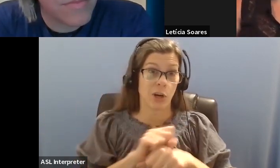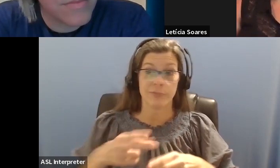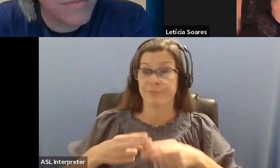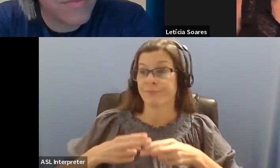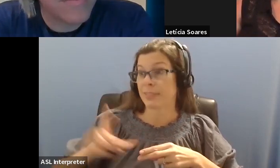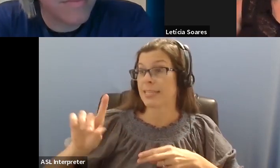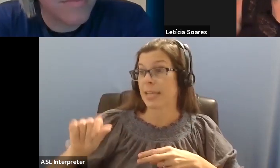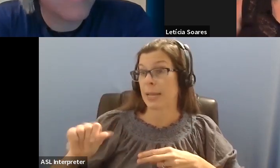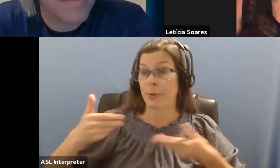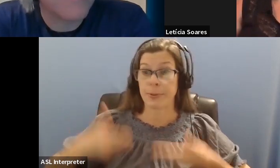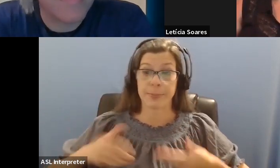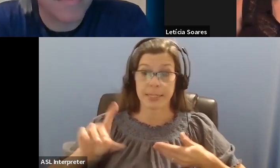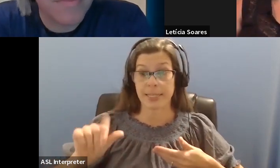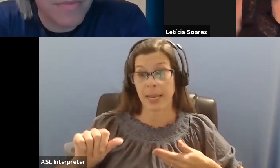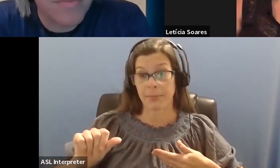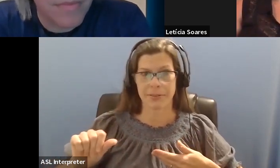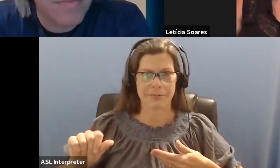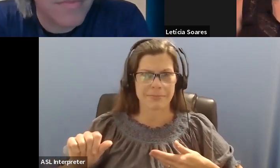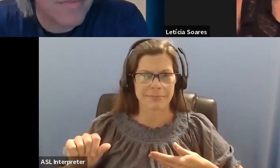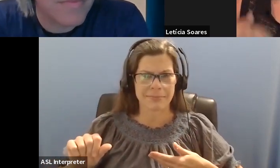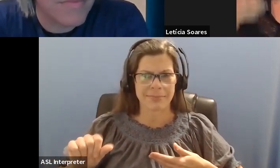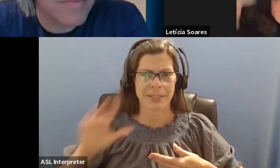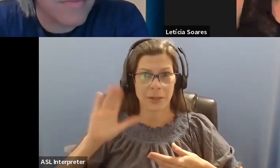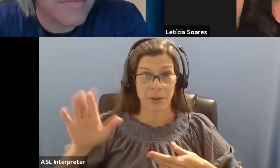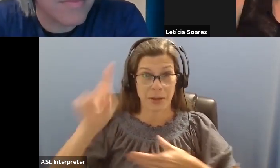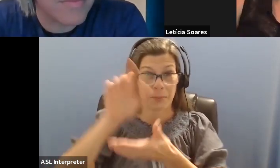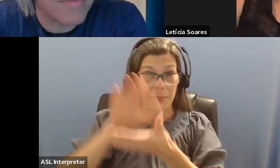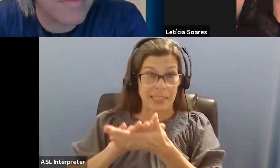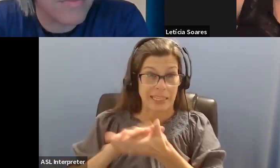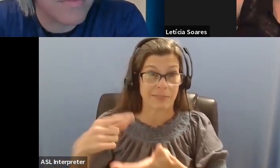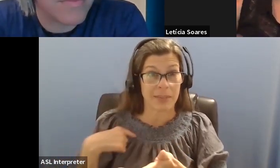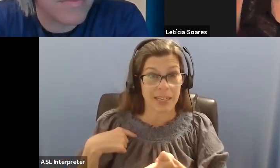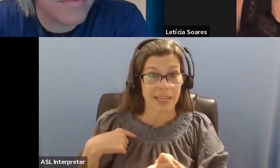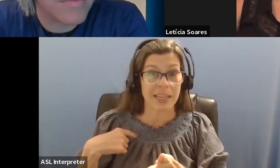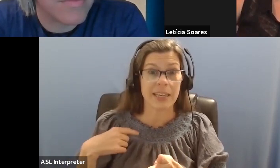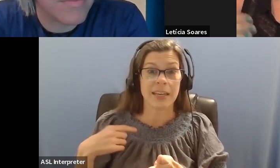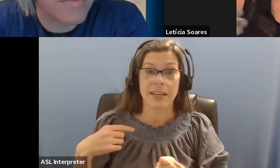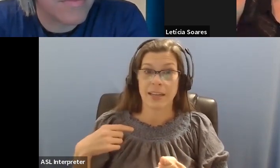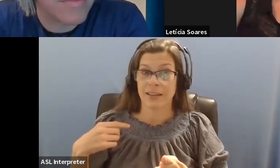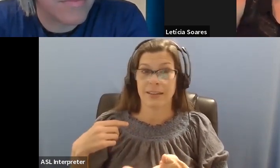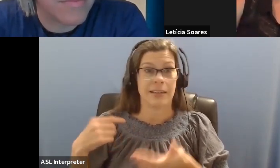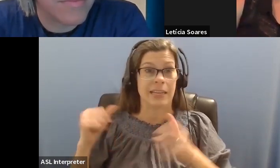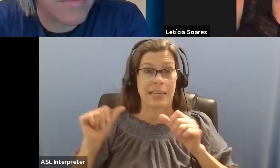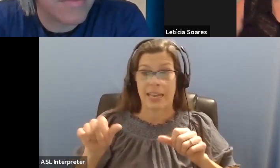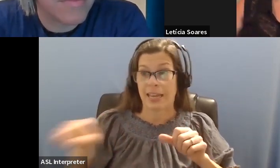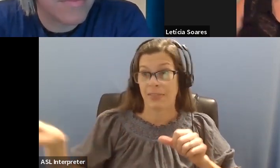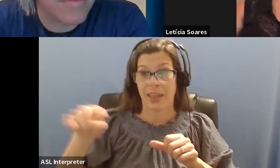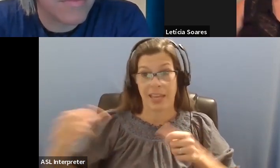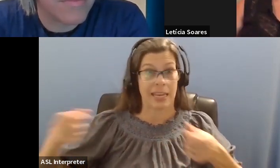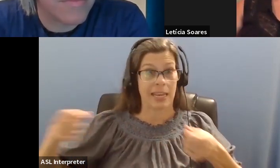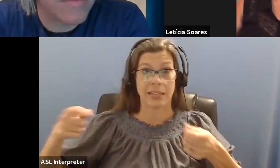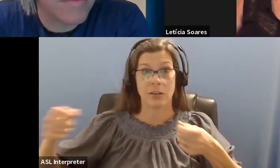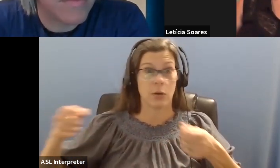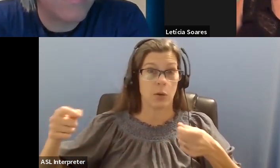is It's a complex experience. know, people have a really hard time handling human vulnerability that they cannot